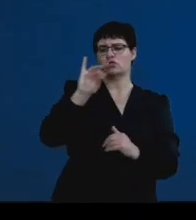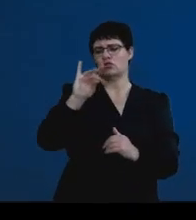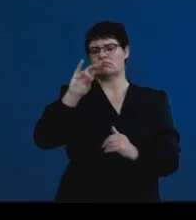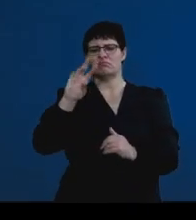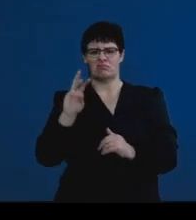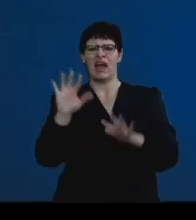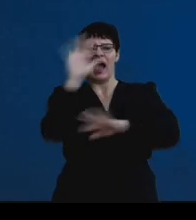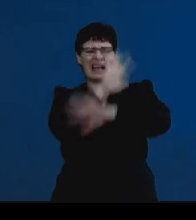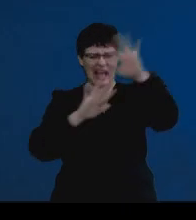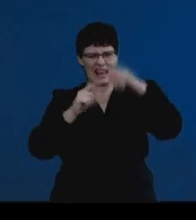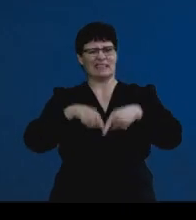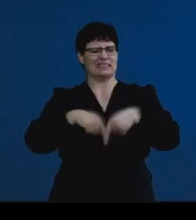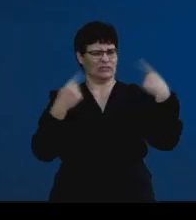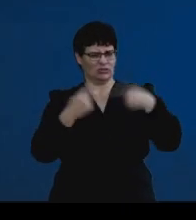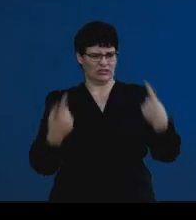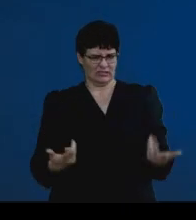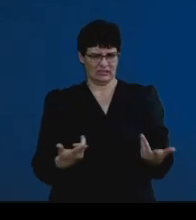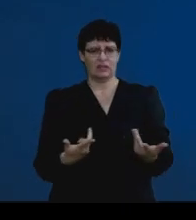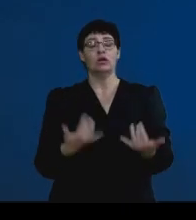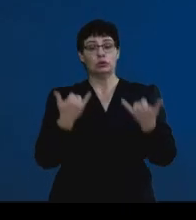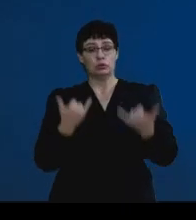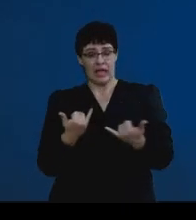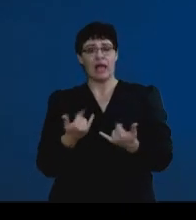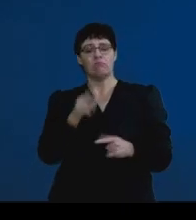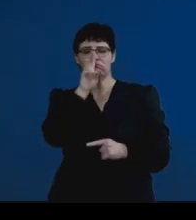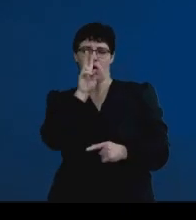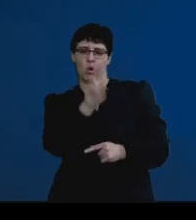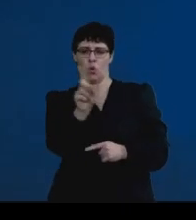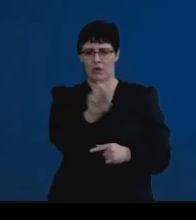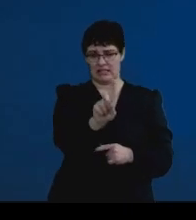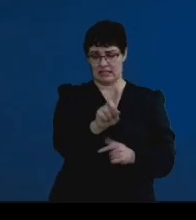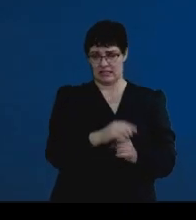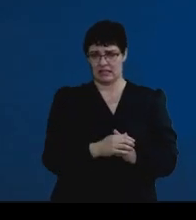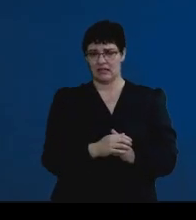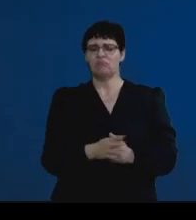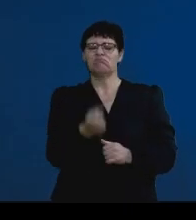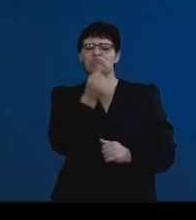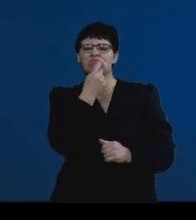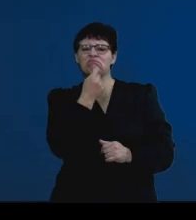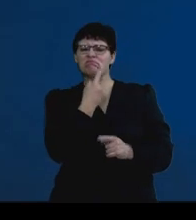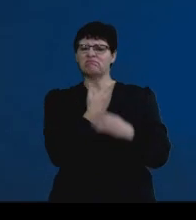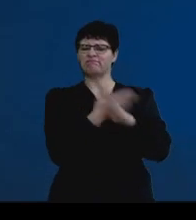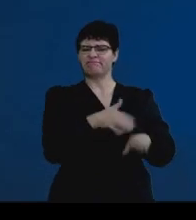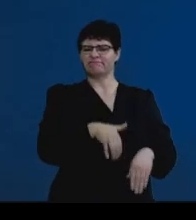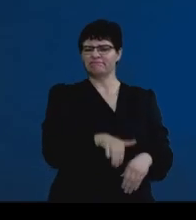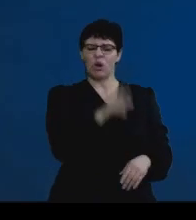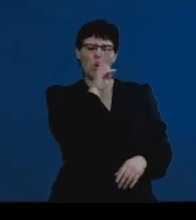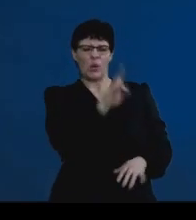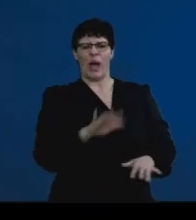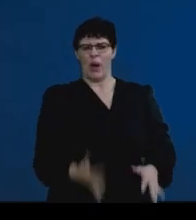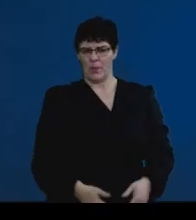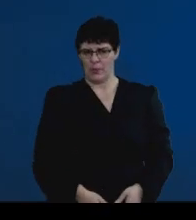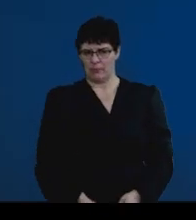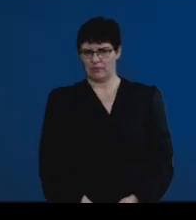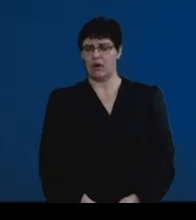And for the benefit of today's lesson, we're going to look at what a contraceptive pill would look like, or